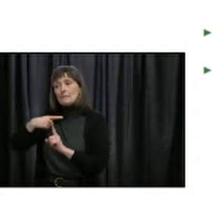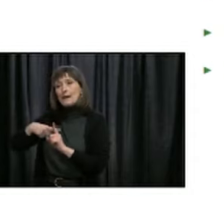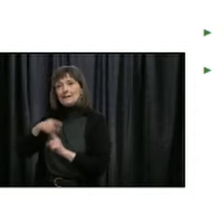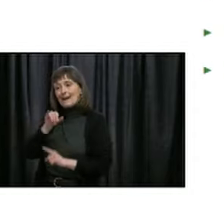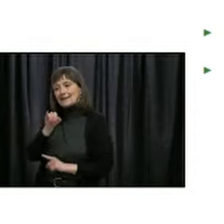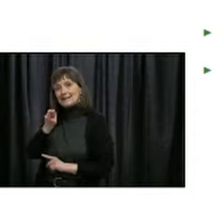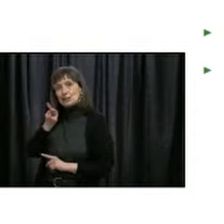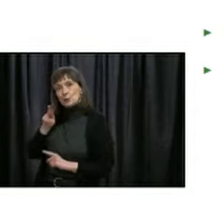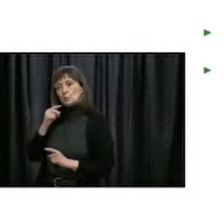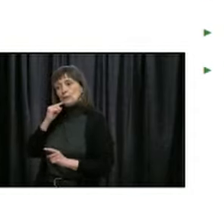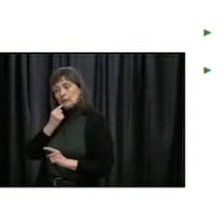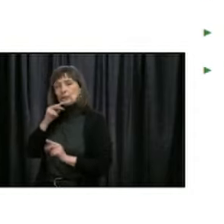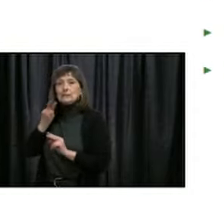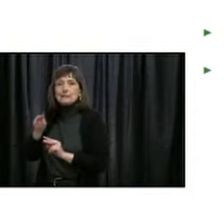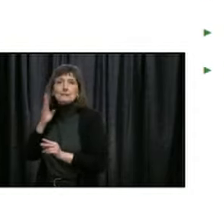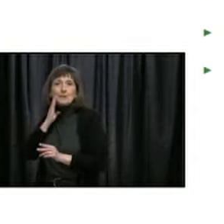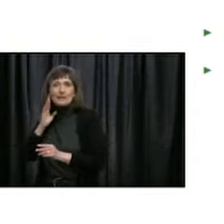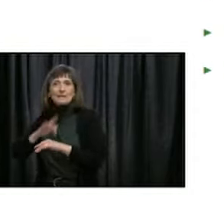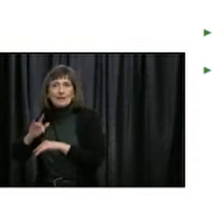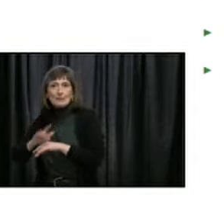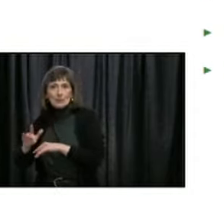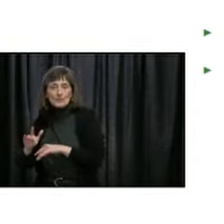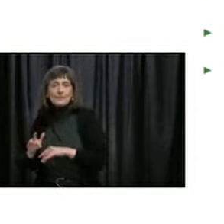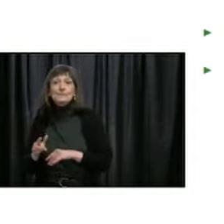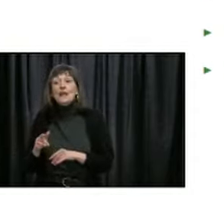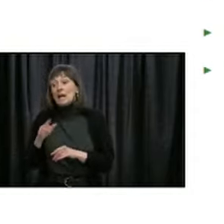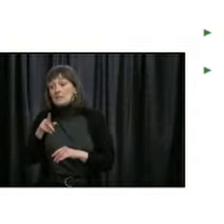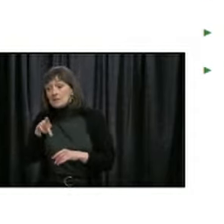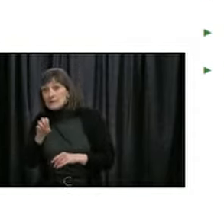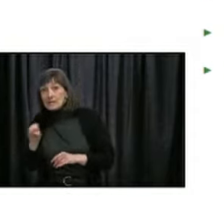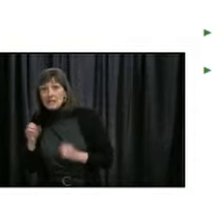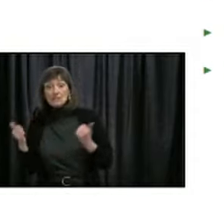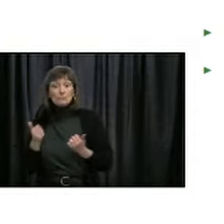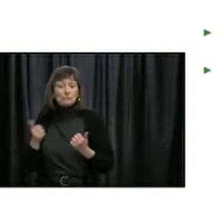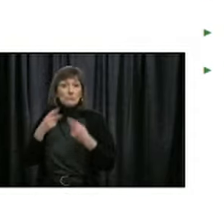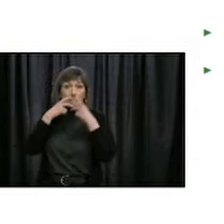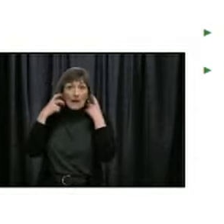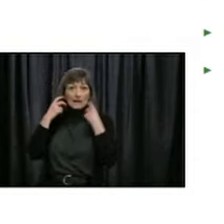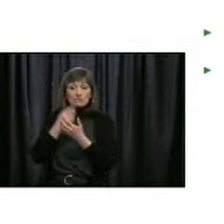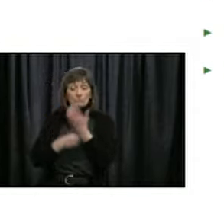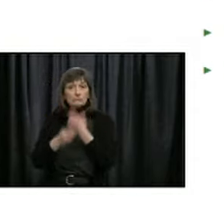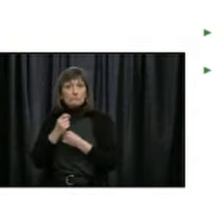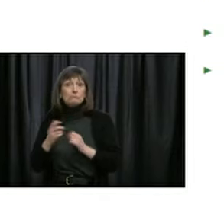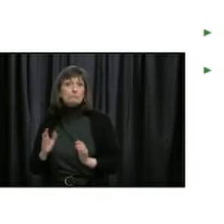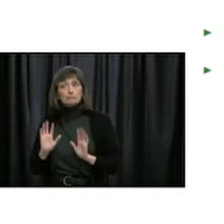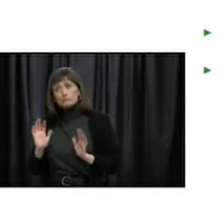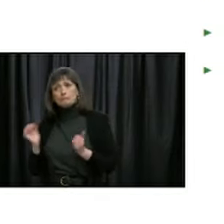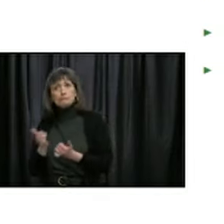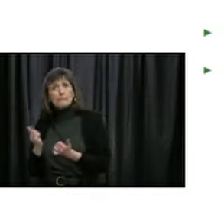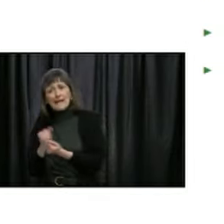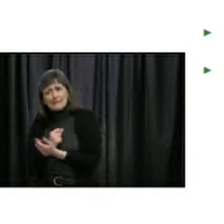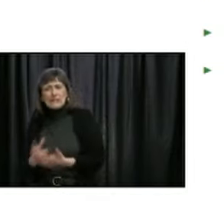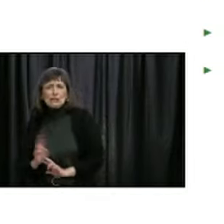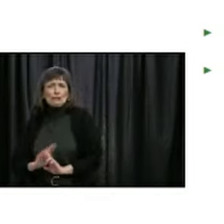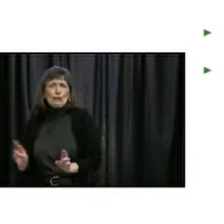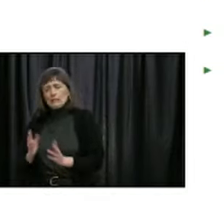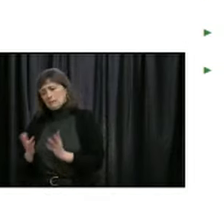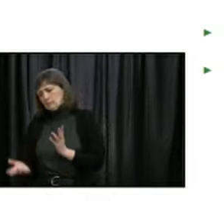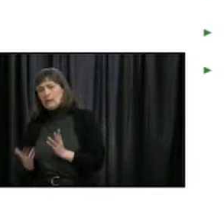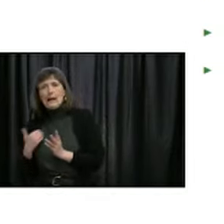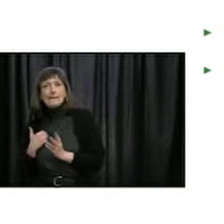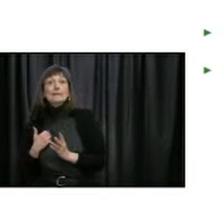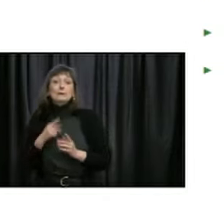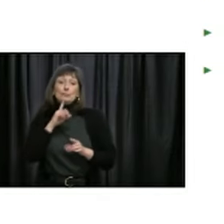We need to make sure we have early detection of outbreaks in imported cases, and that we can identify any of these cases and respond